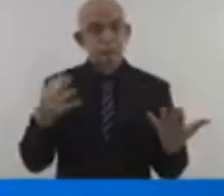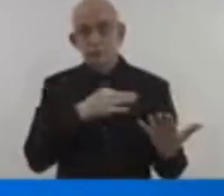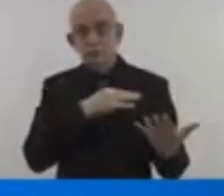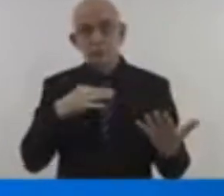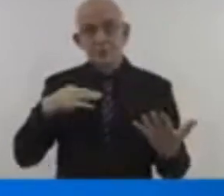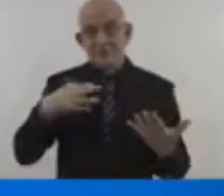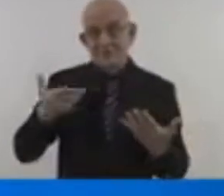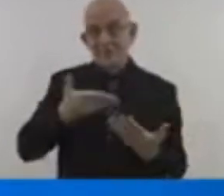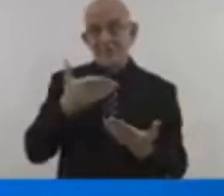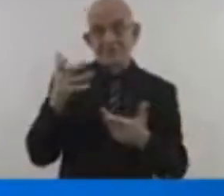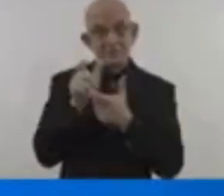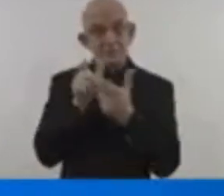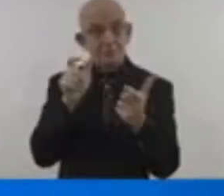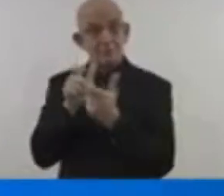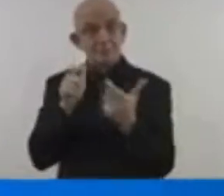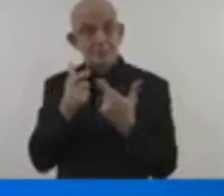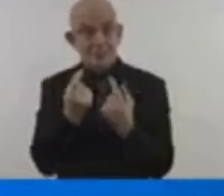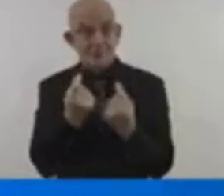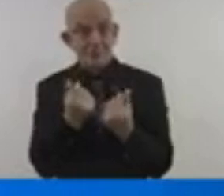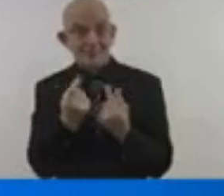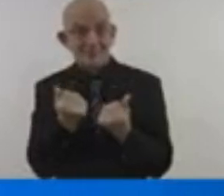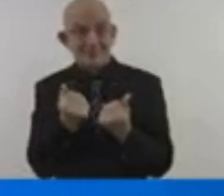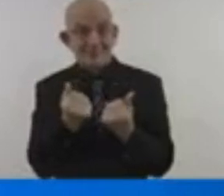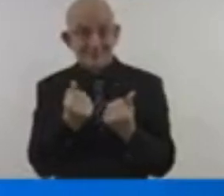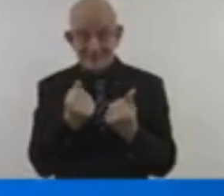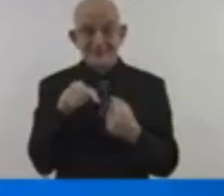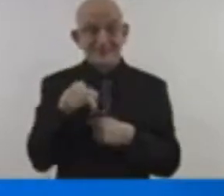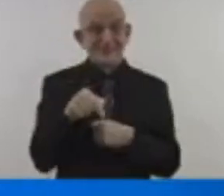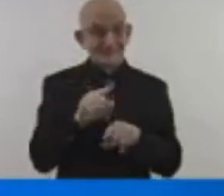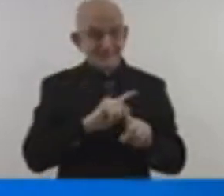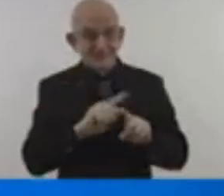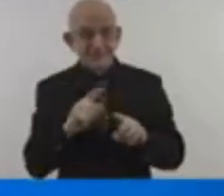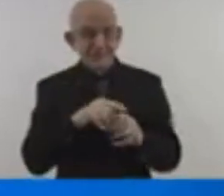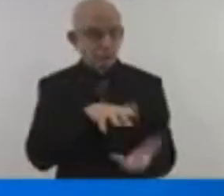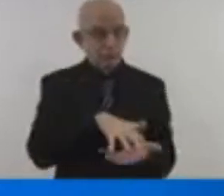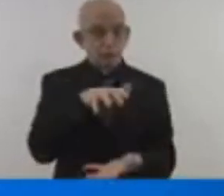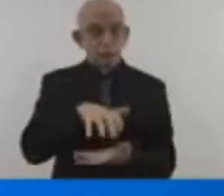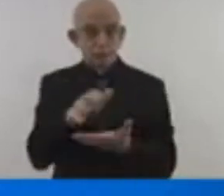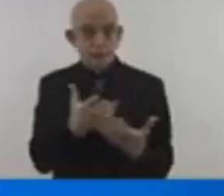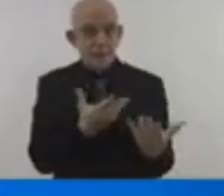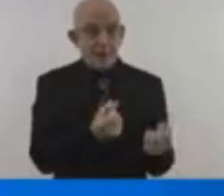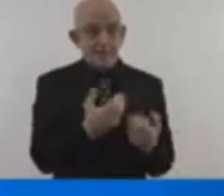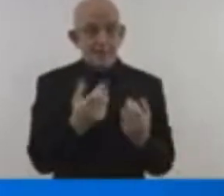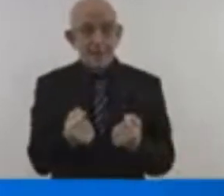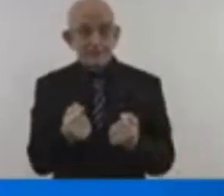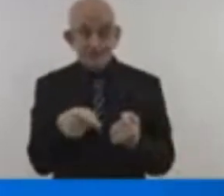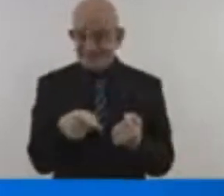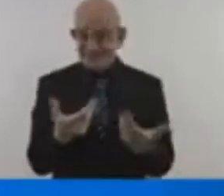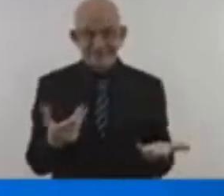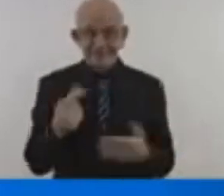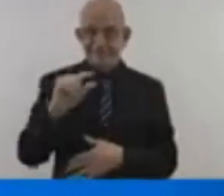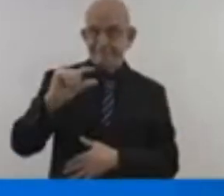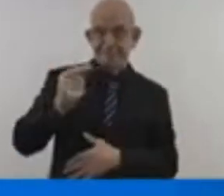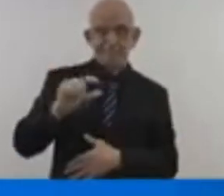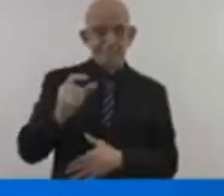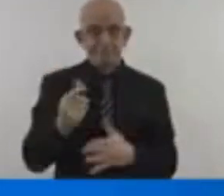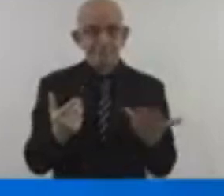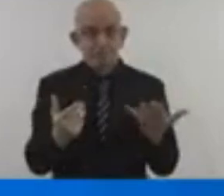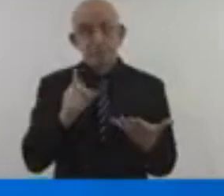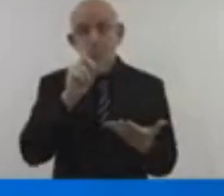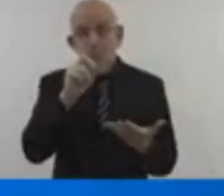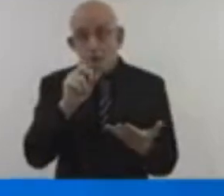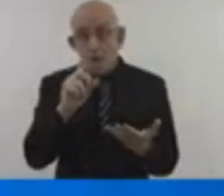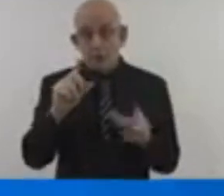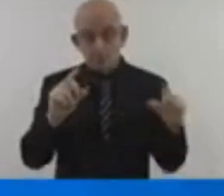change in how the multilateral system works. Big sums require big change. The